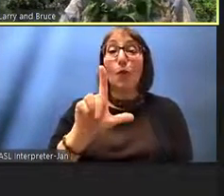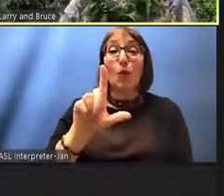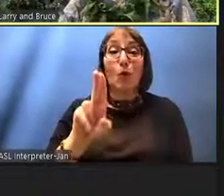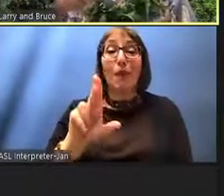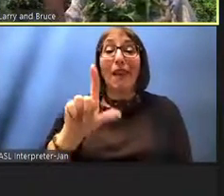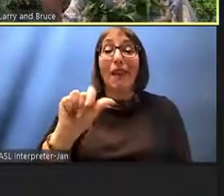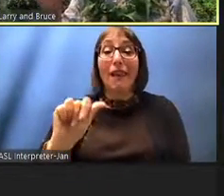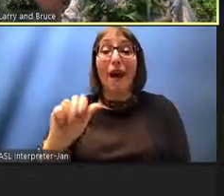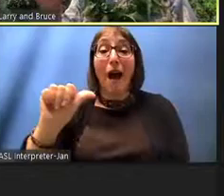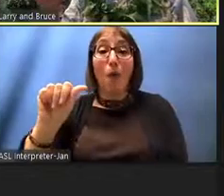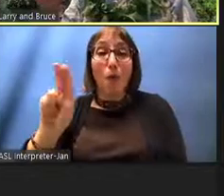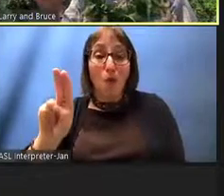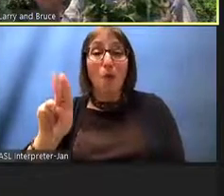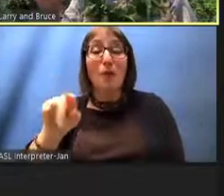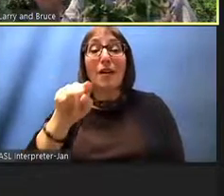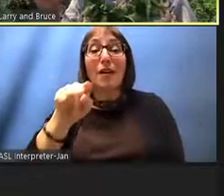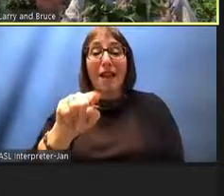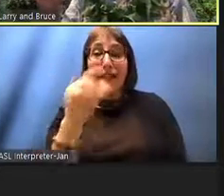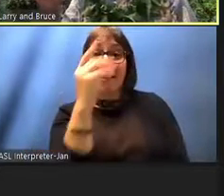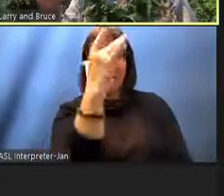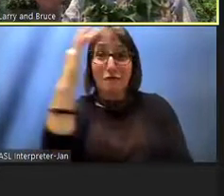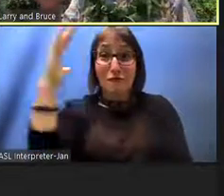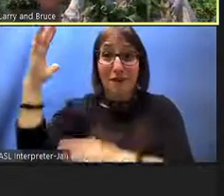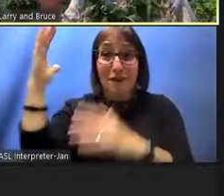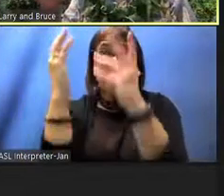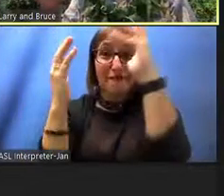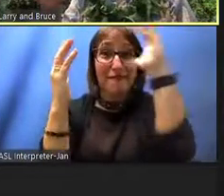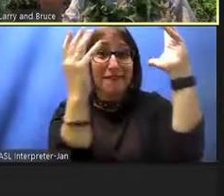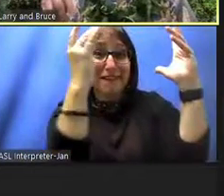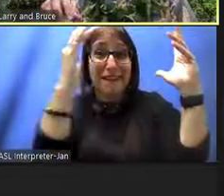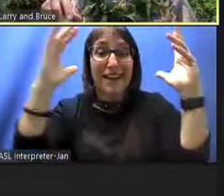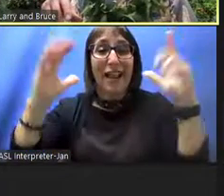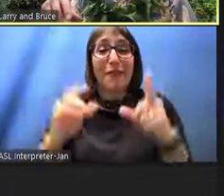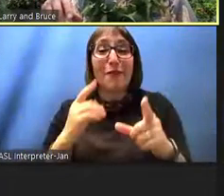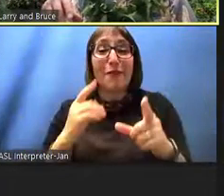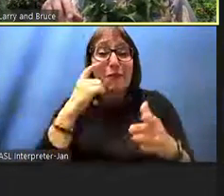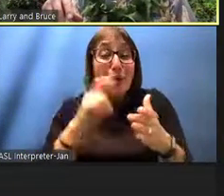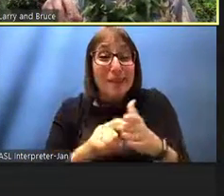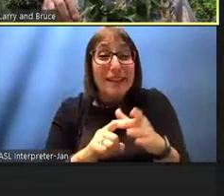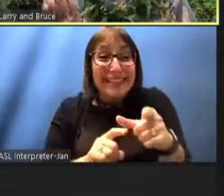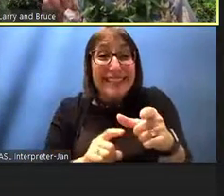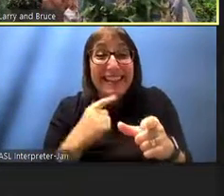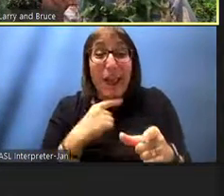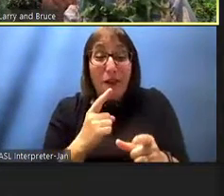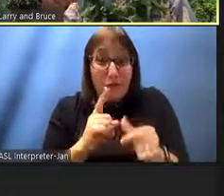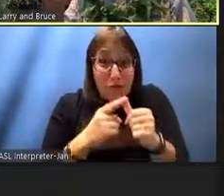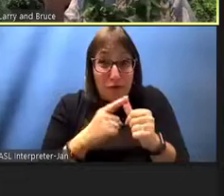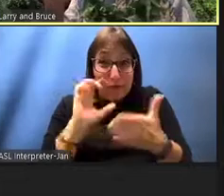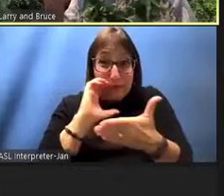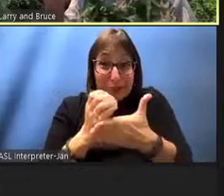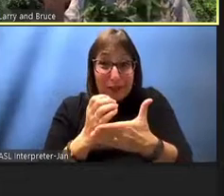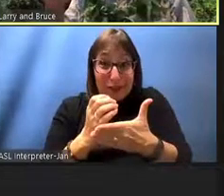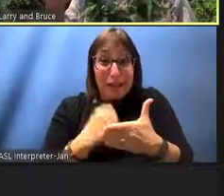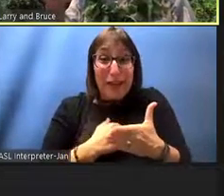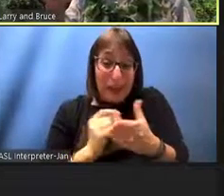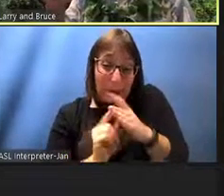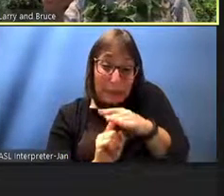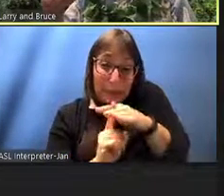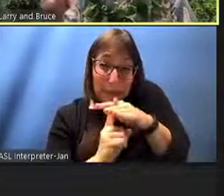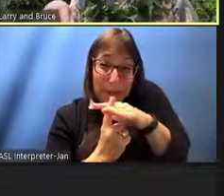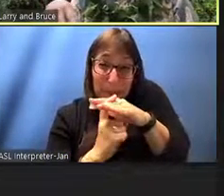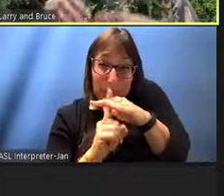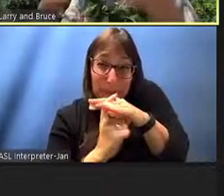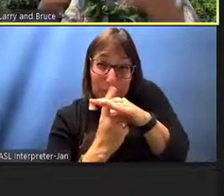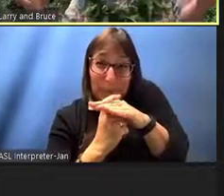sapling i mean seedling of the koa uh uh uh tree that was just sprouting has